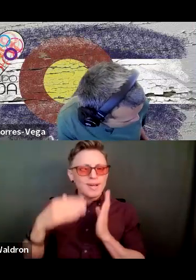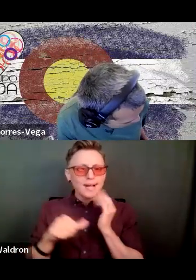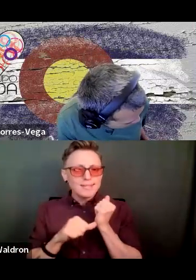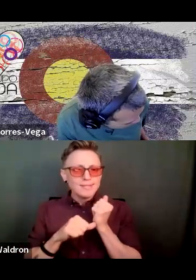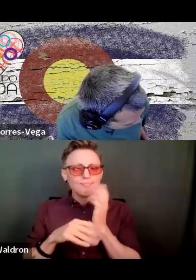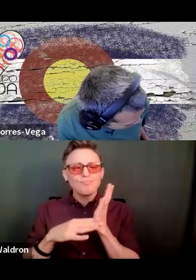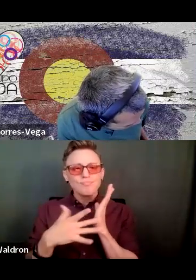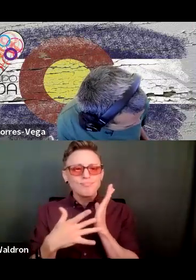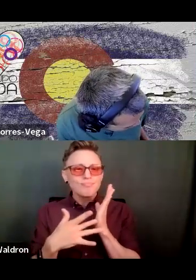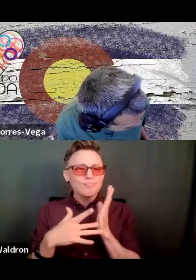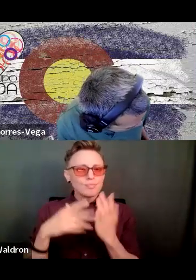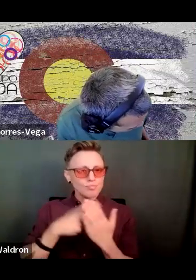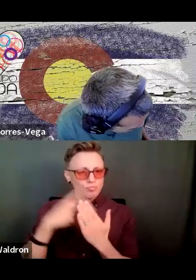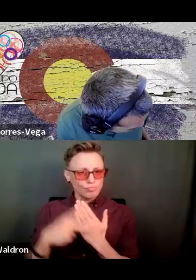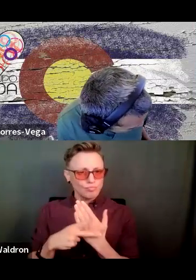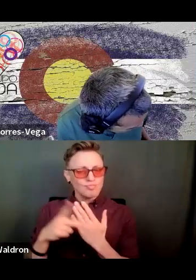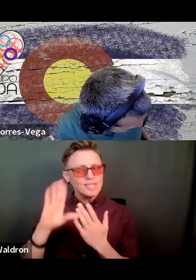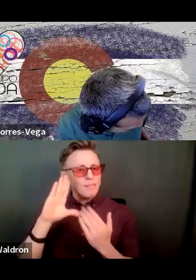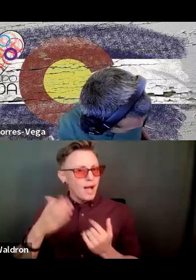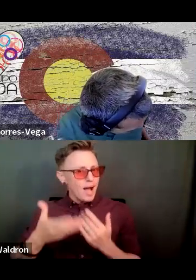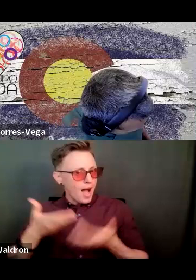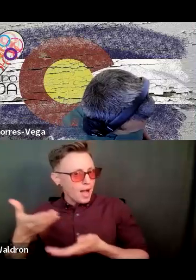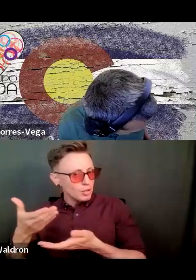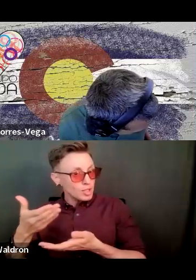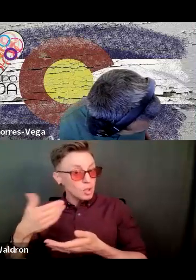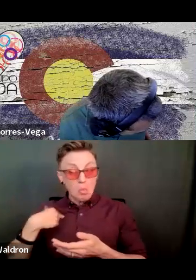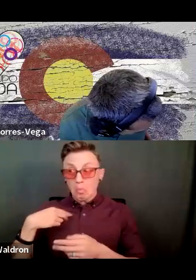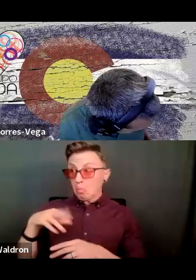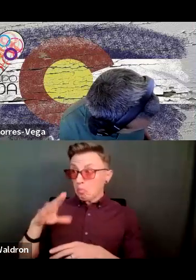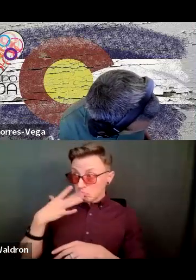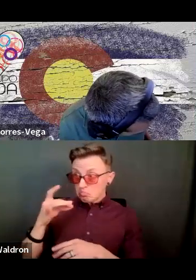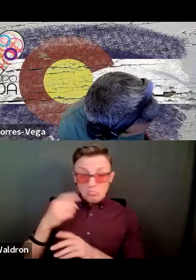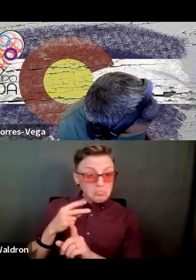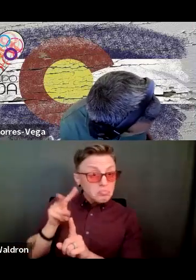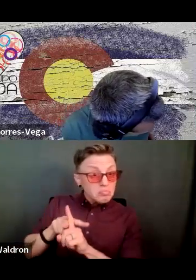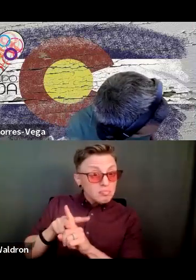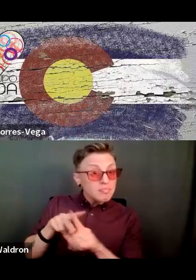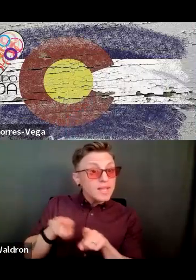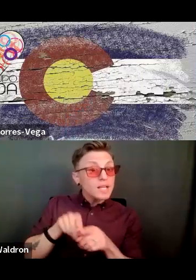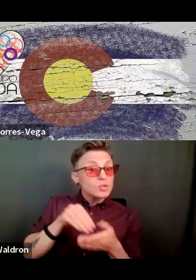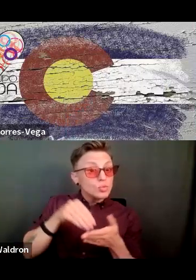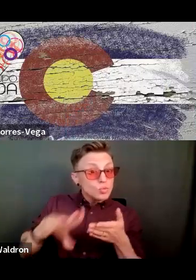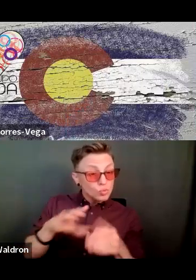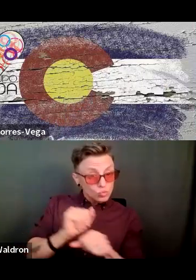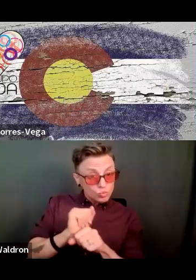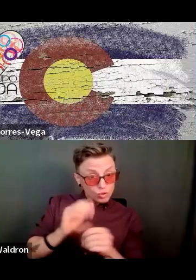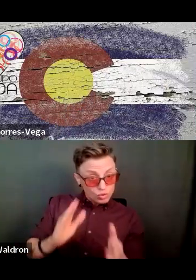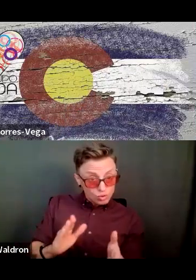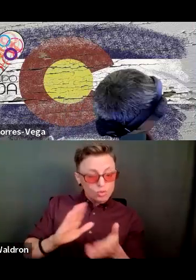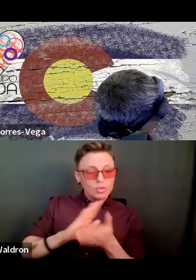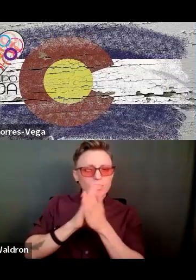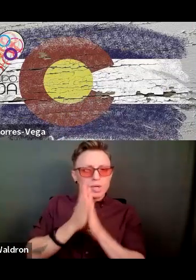and they were hiring there. So I applied and as a student worker, I became an assistive